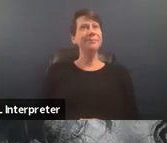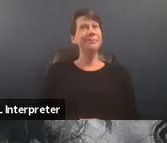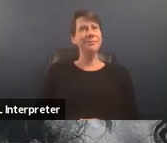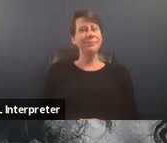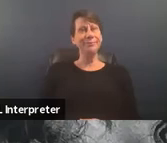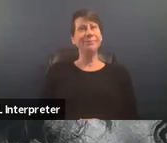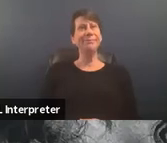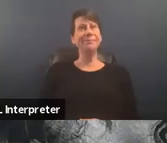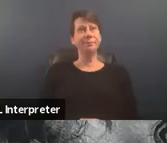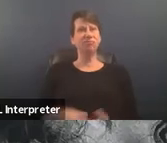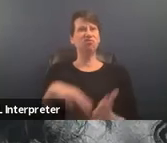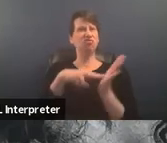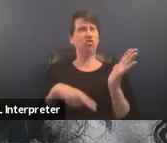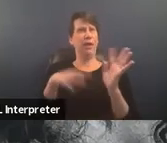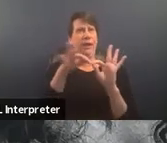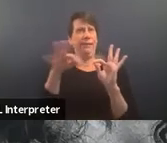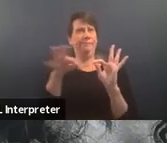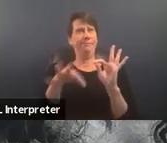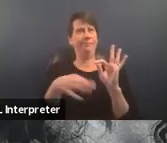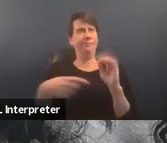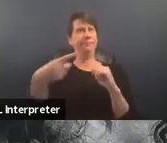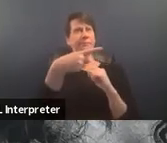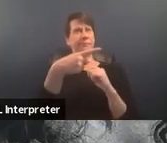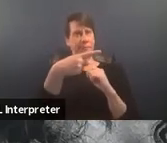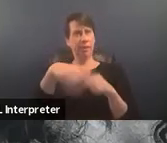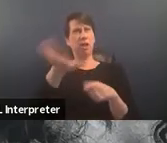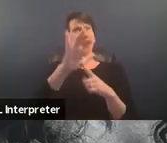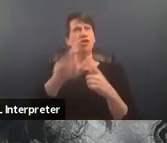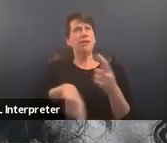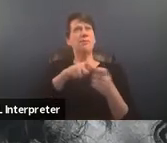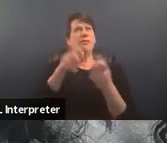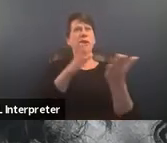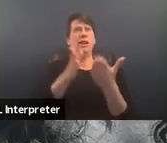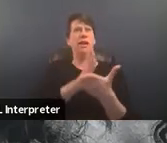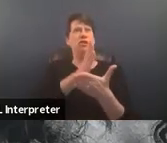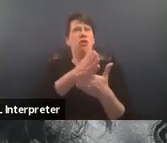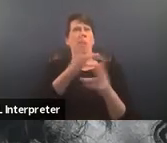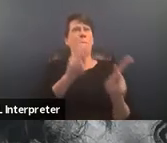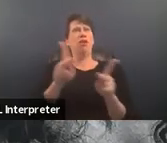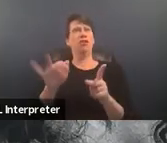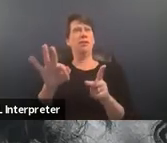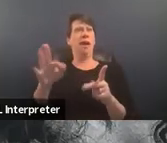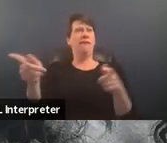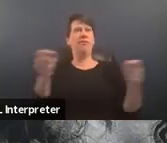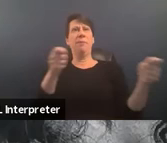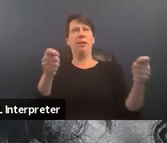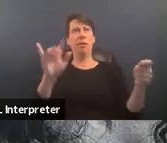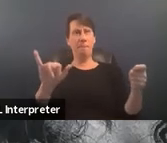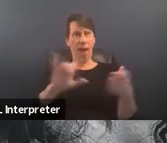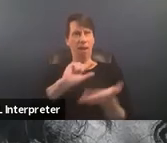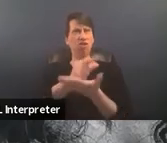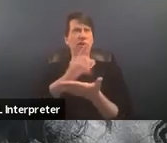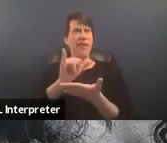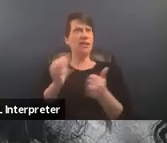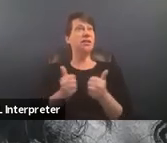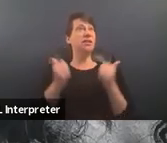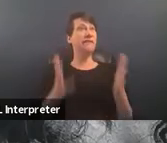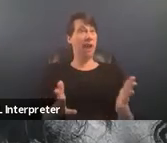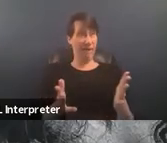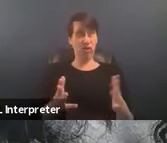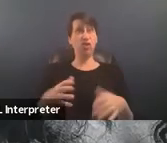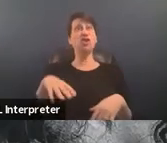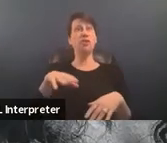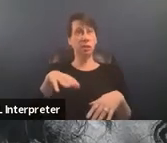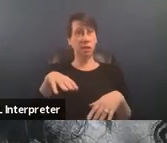so culturally specific services interrupt patterns of domination by ensuring that survivors from marginalized communities